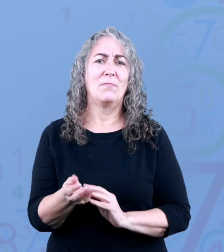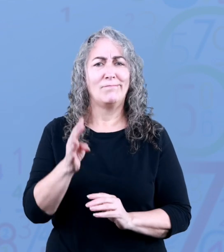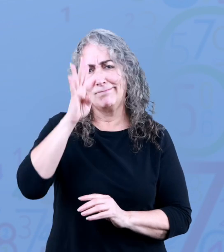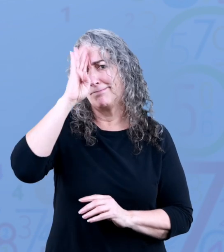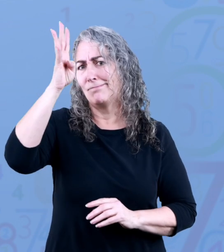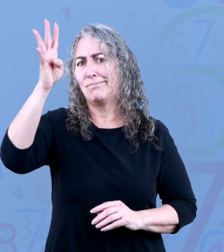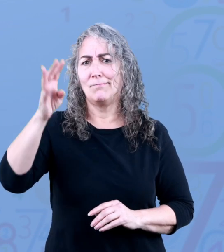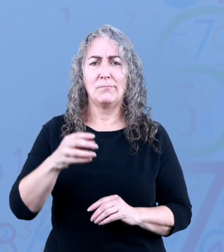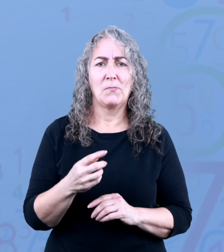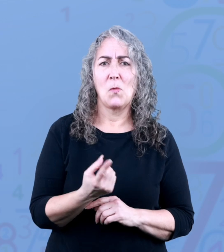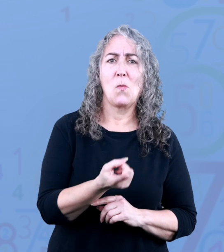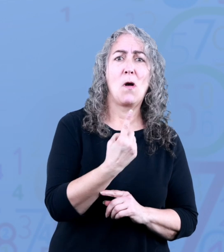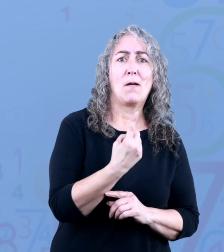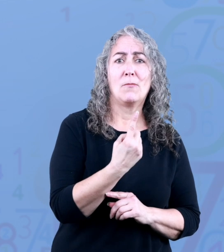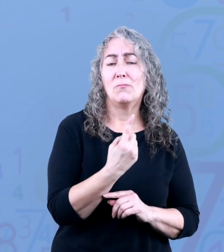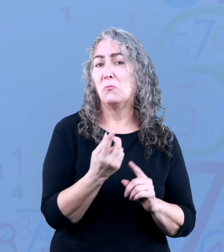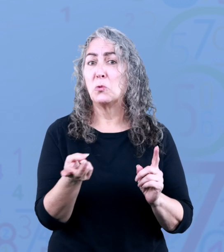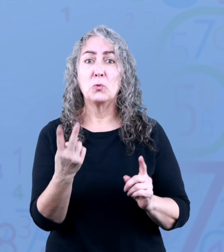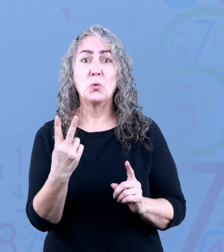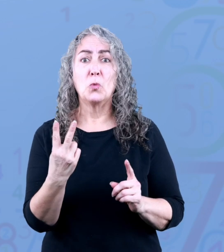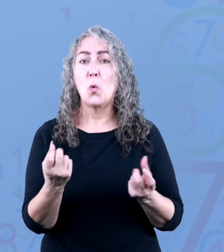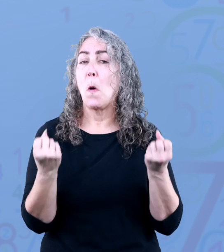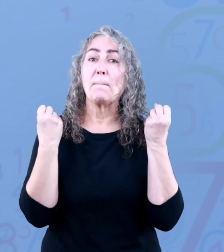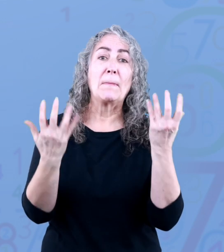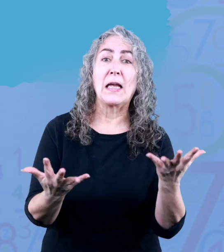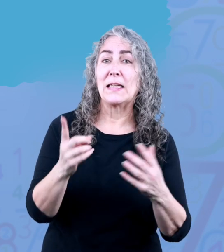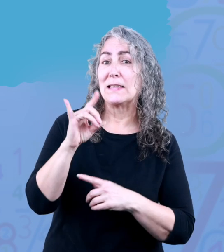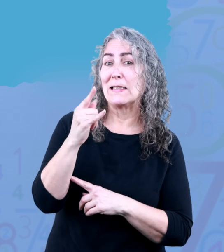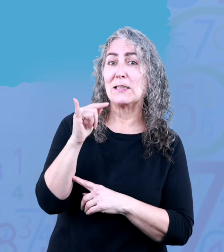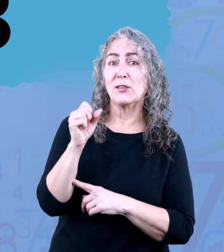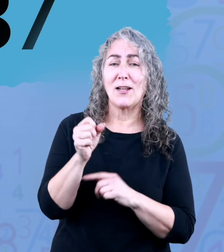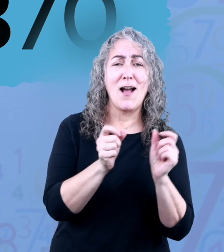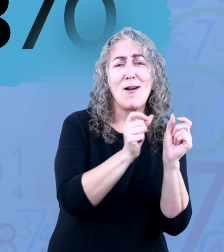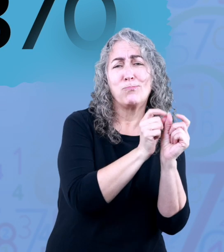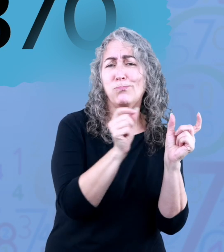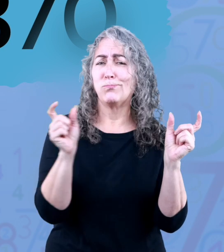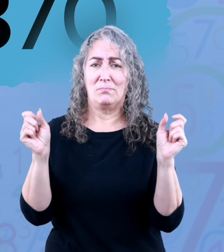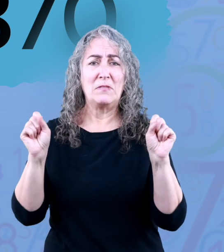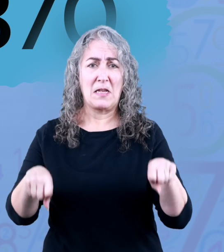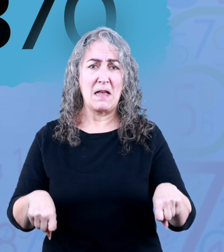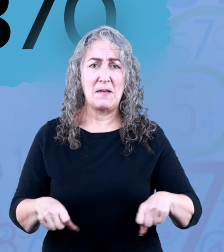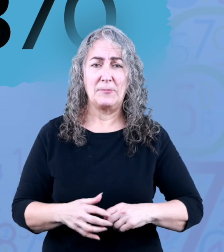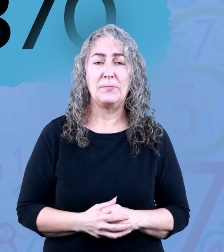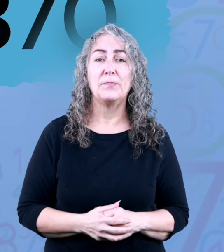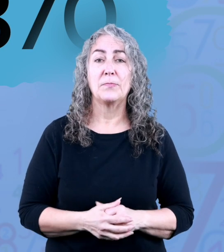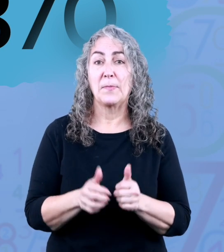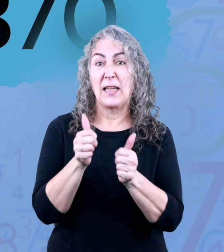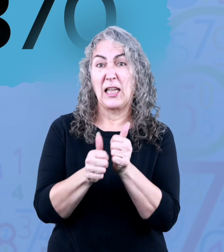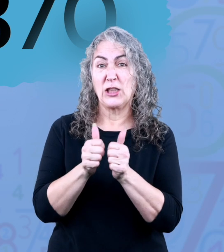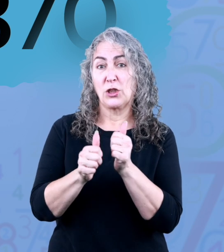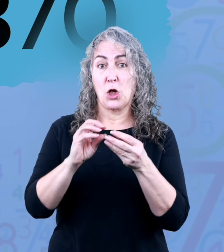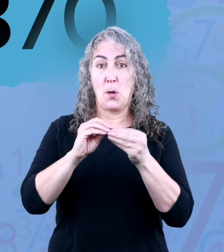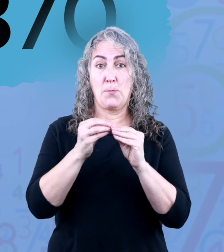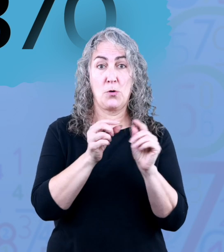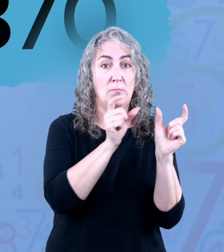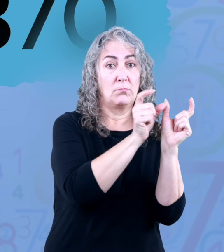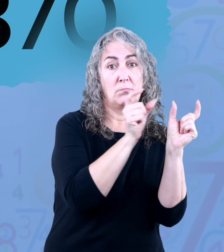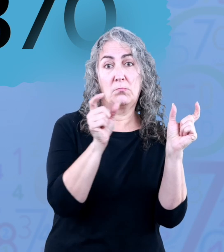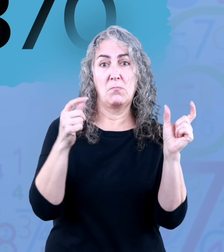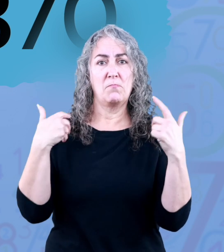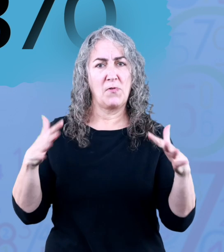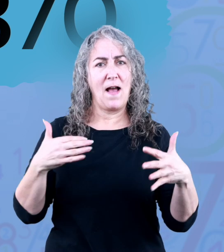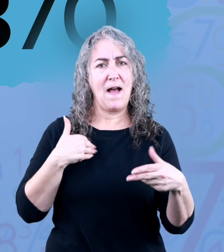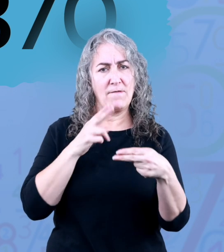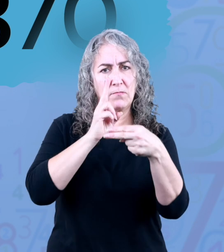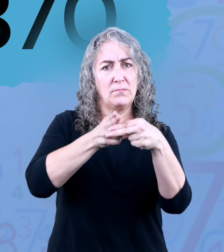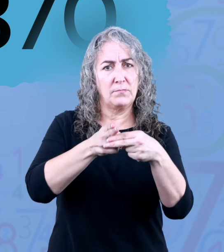made up of one digit two digits or many digits each digit in a number has something